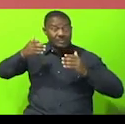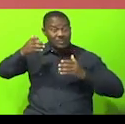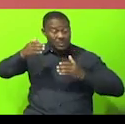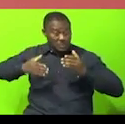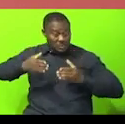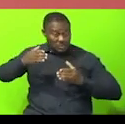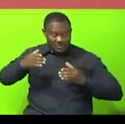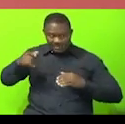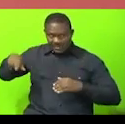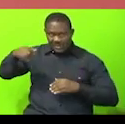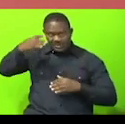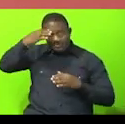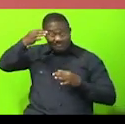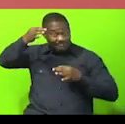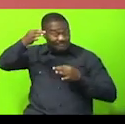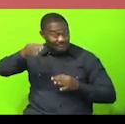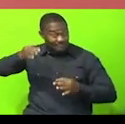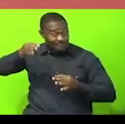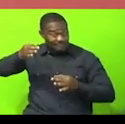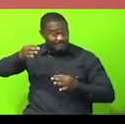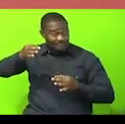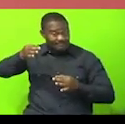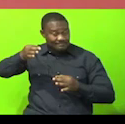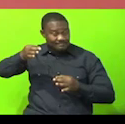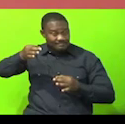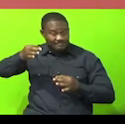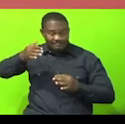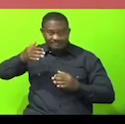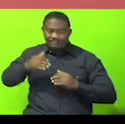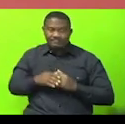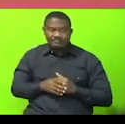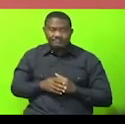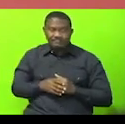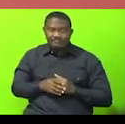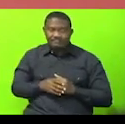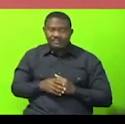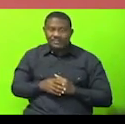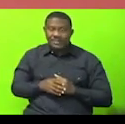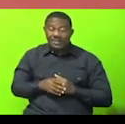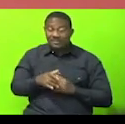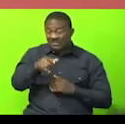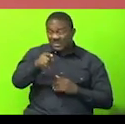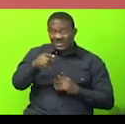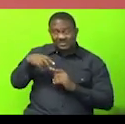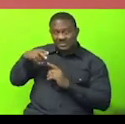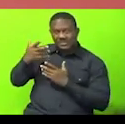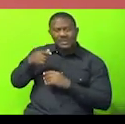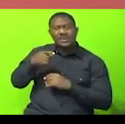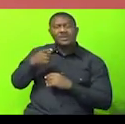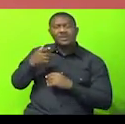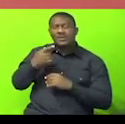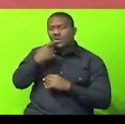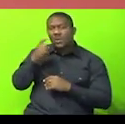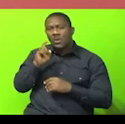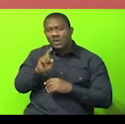from the Supreme Court, person to an ex-party application, directing Parliament